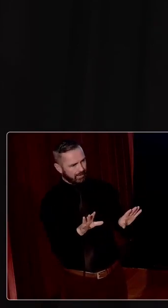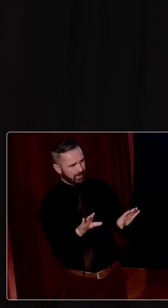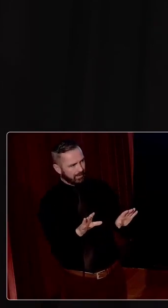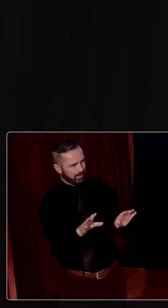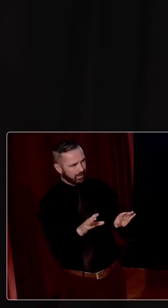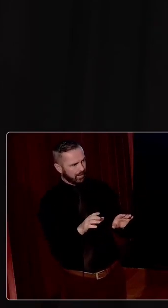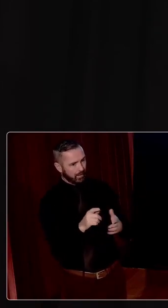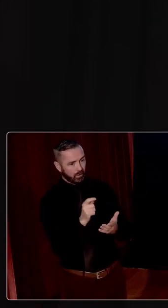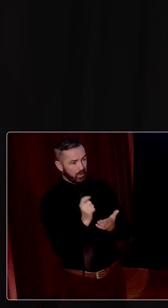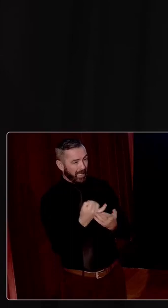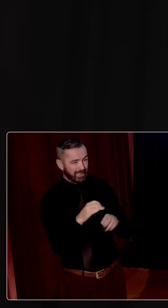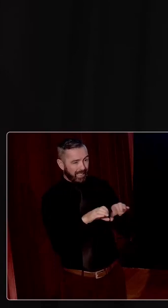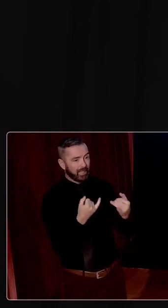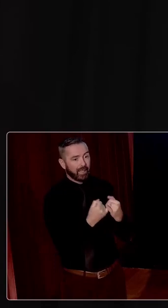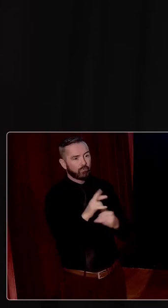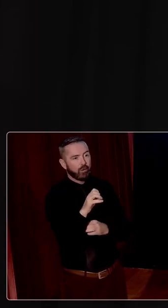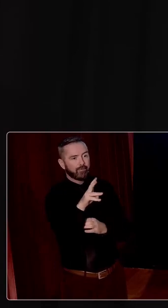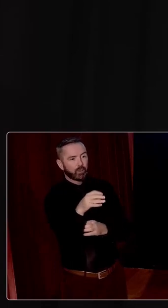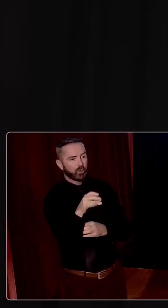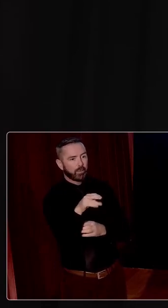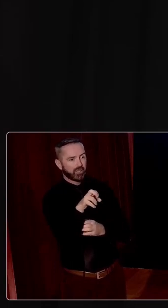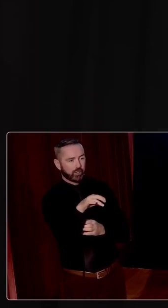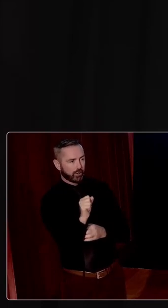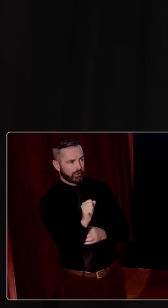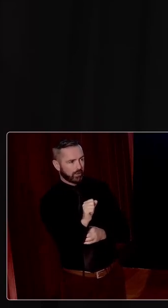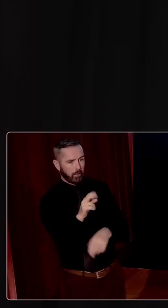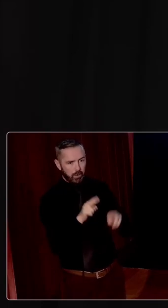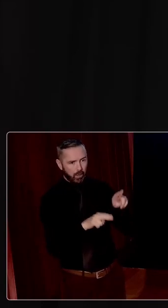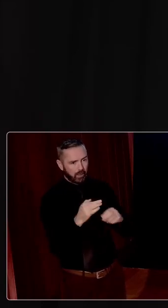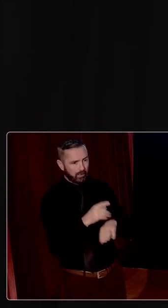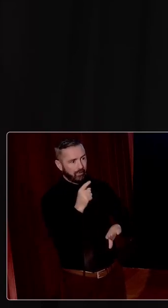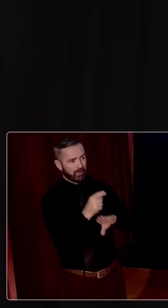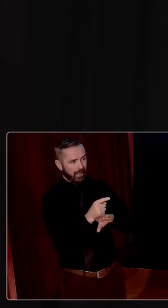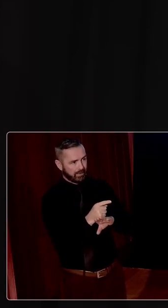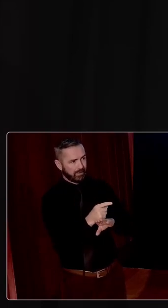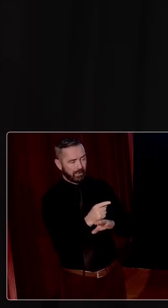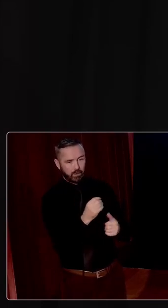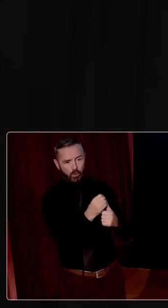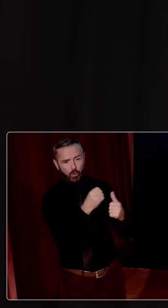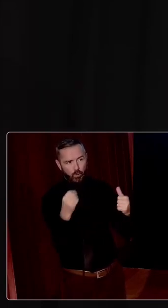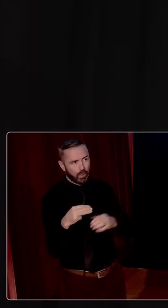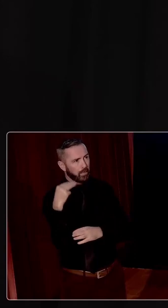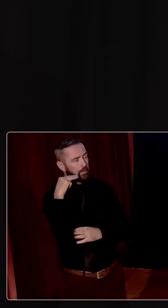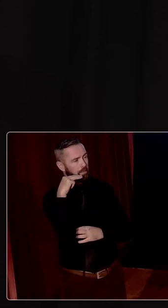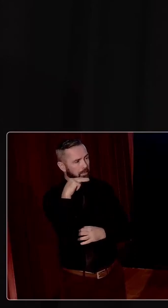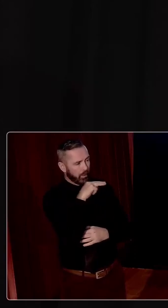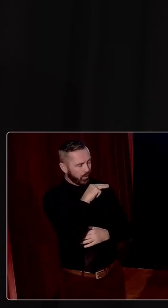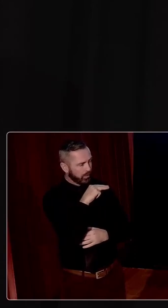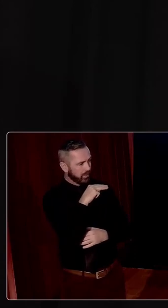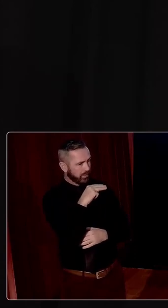than I would say the best in class, the revenue commissioners, the modernization of the revenue commissioners is another important